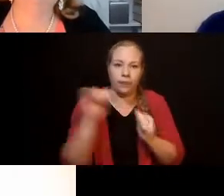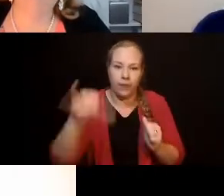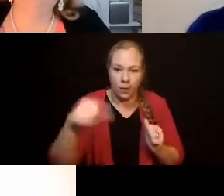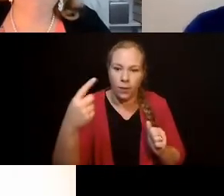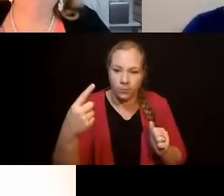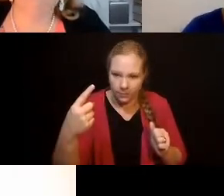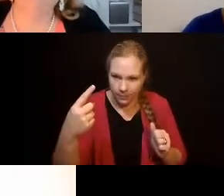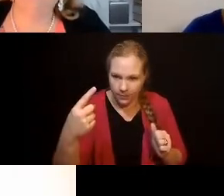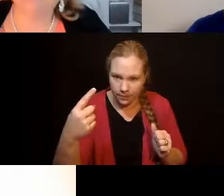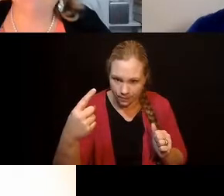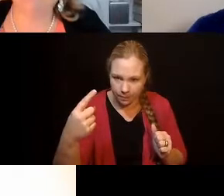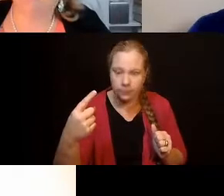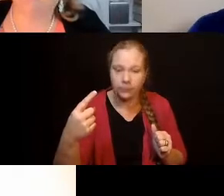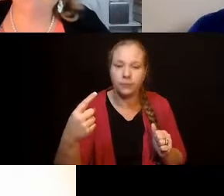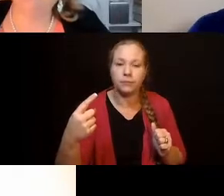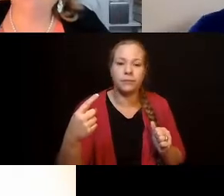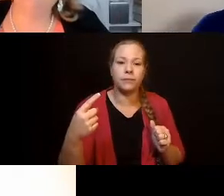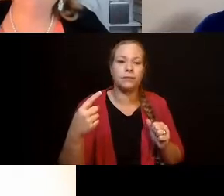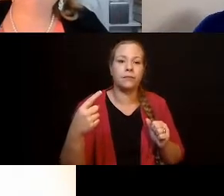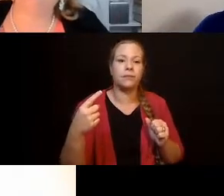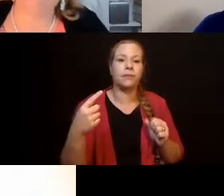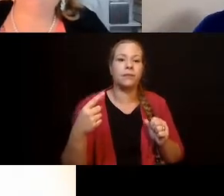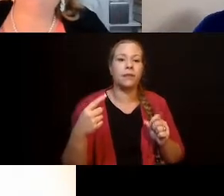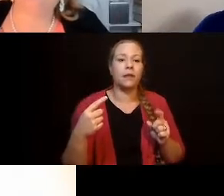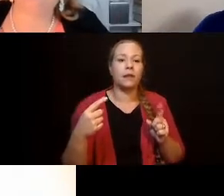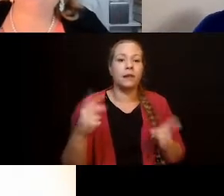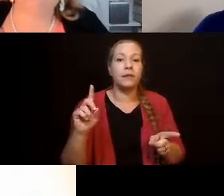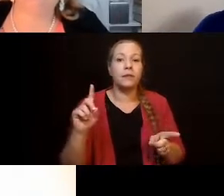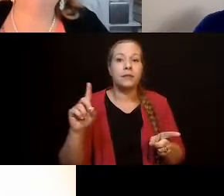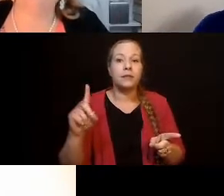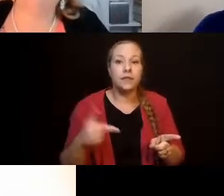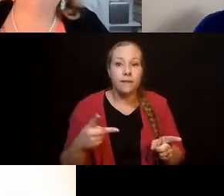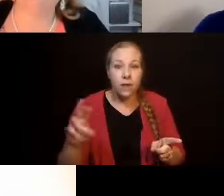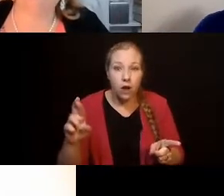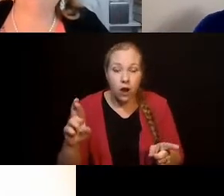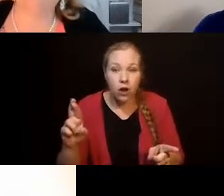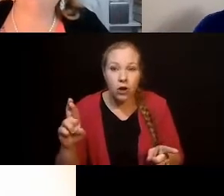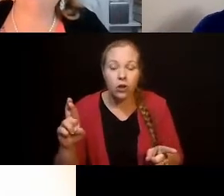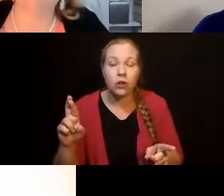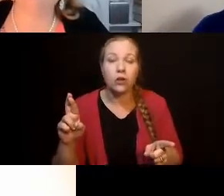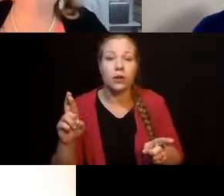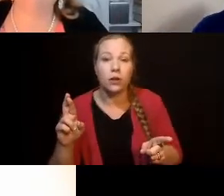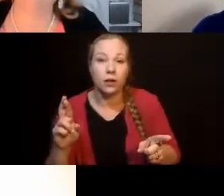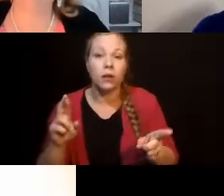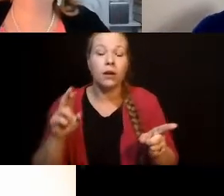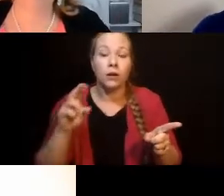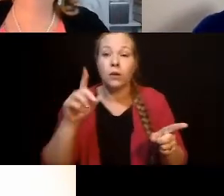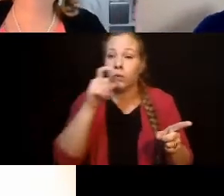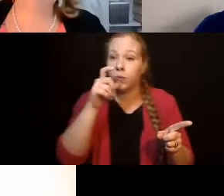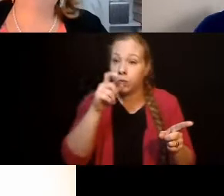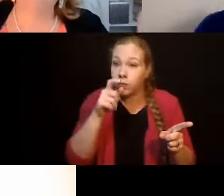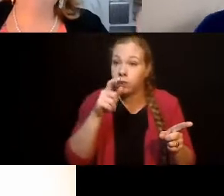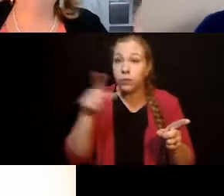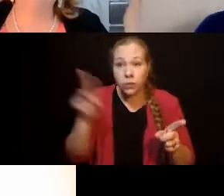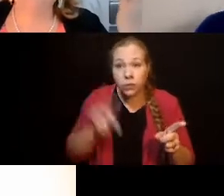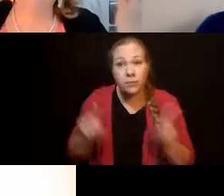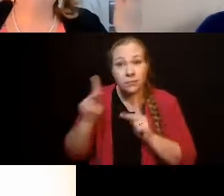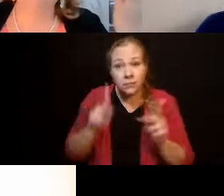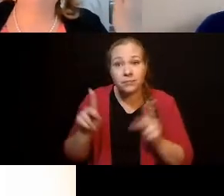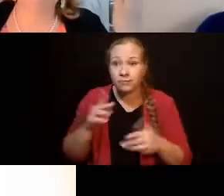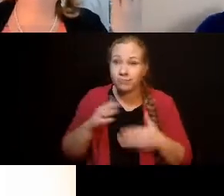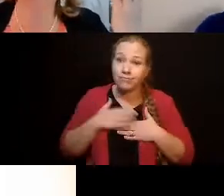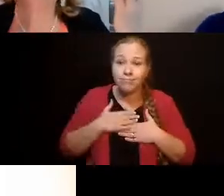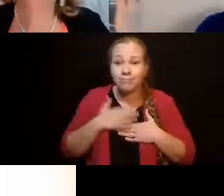With our sons and daughters who experience intellectual and developmental disabilities, the Department of